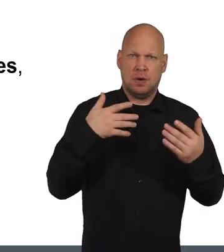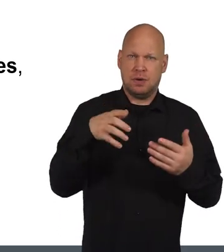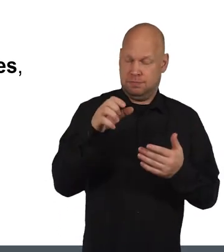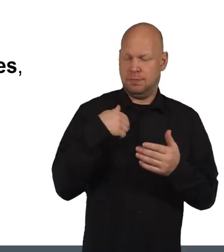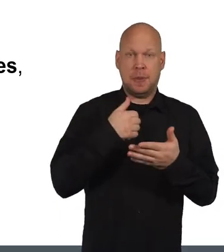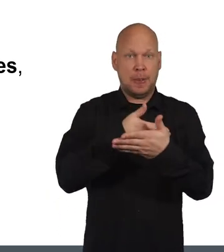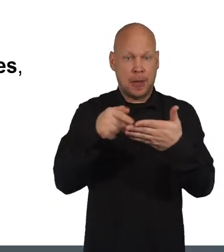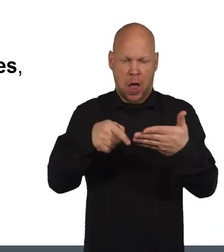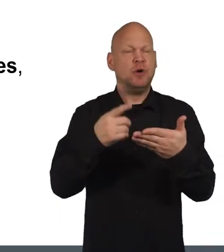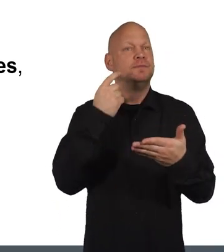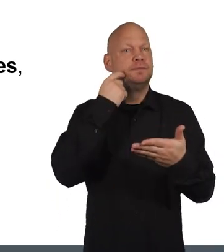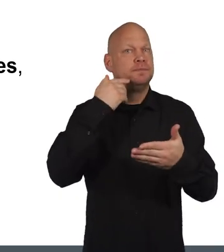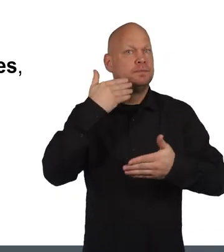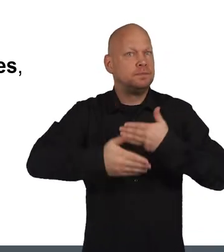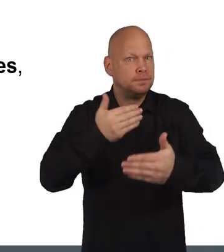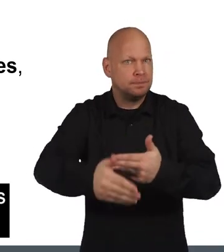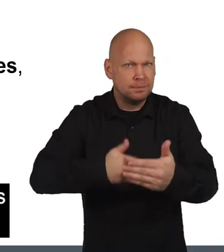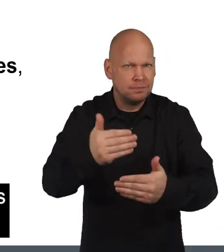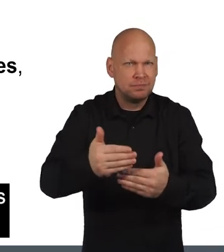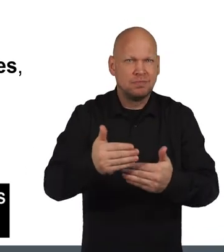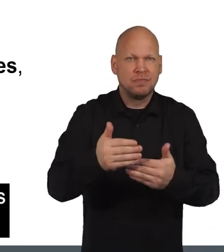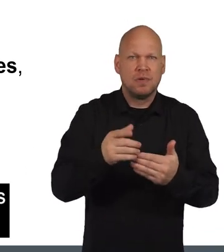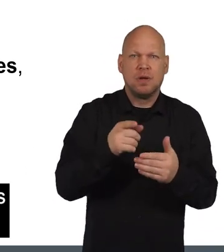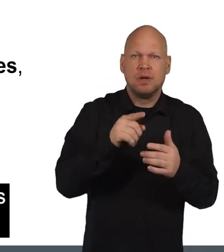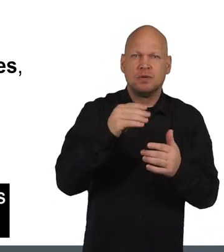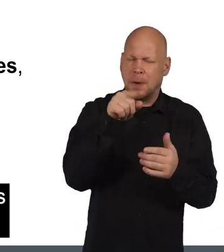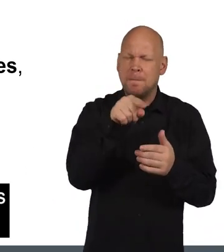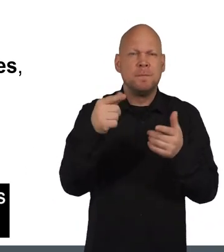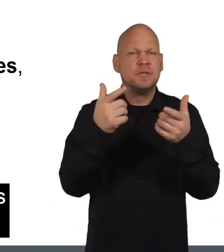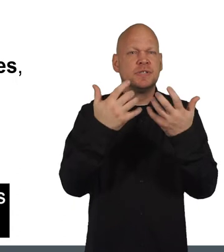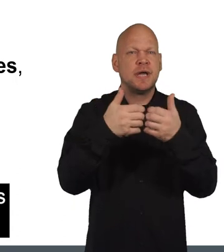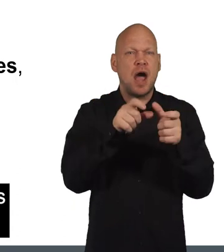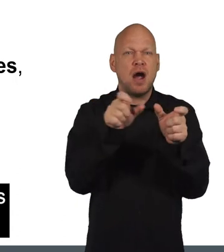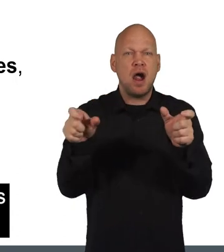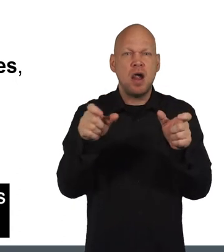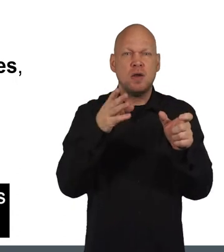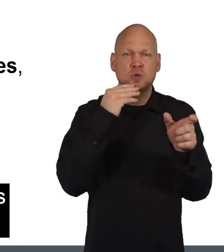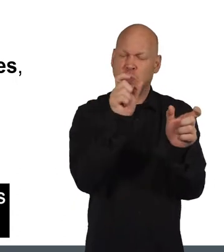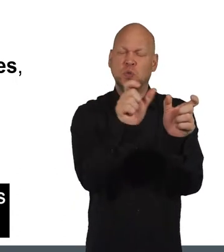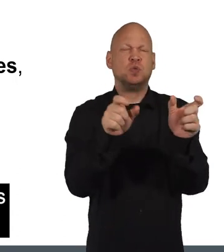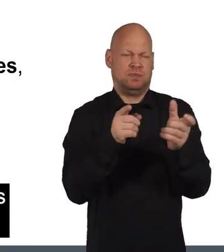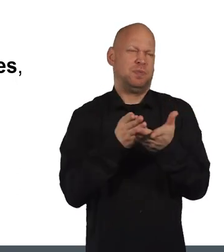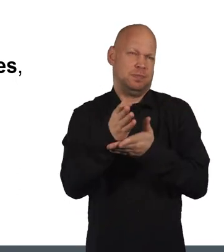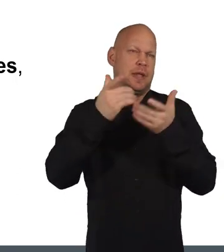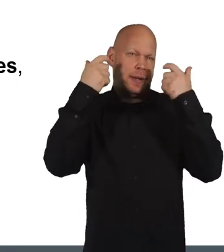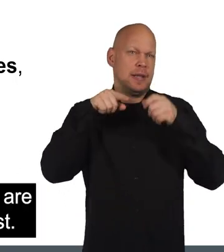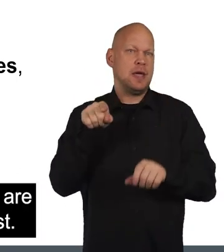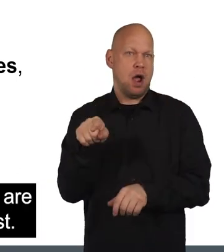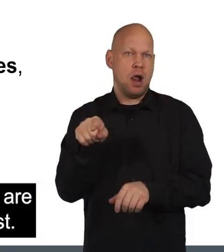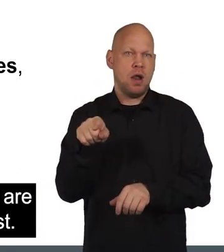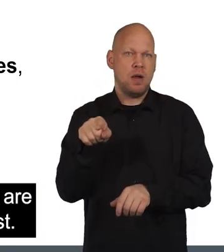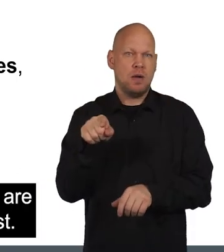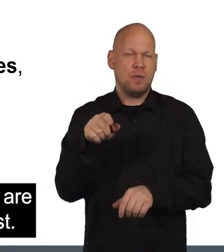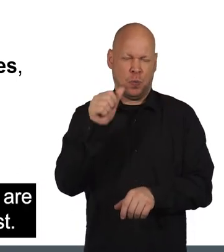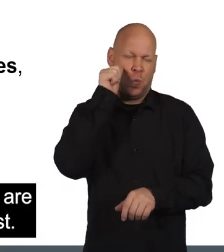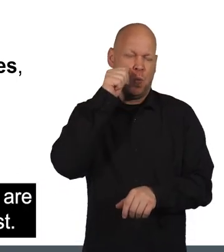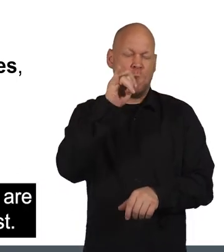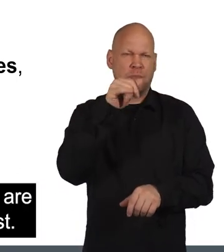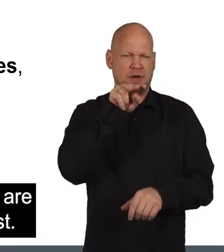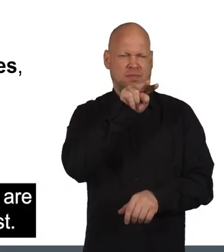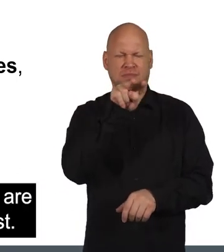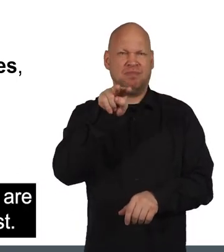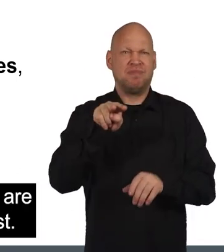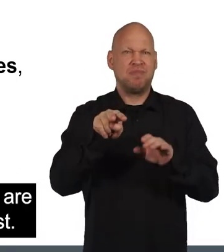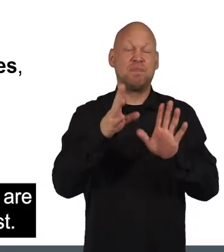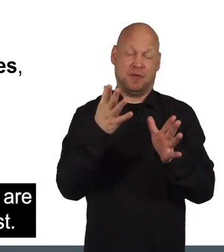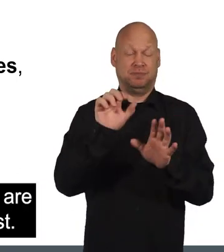language as straightforward as possible, but there are some more technical terms that are used in the legislation, which you will no doubt come across